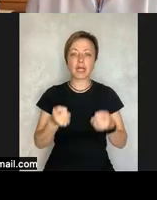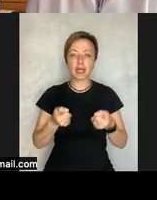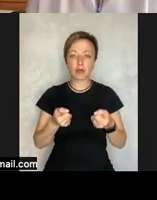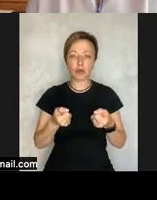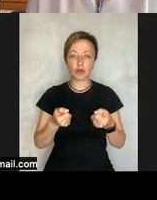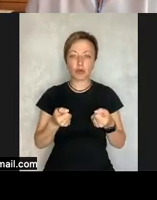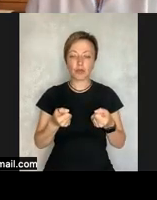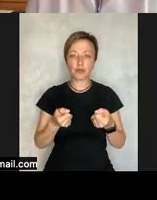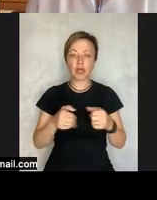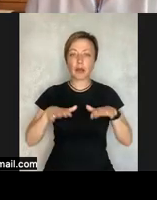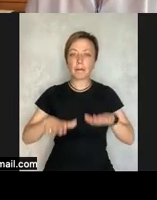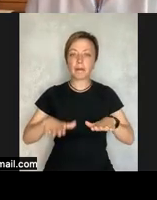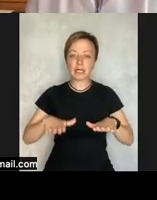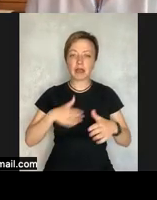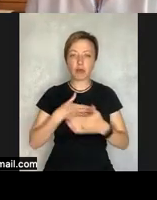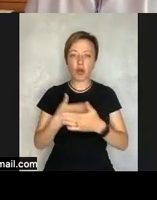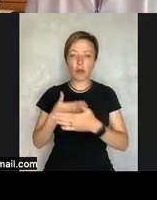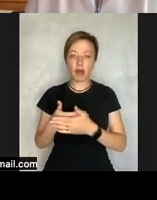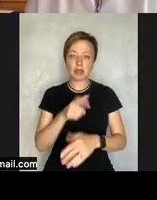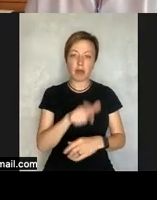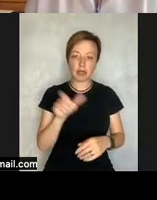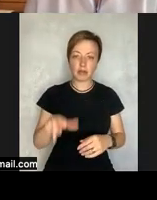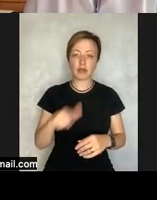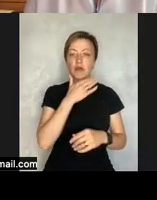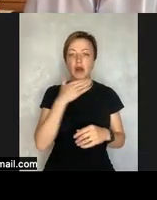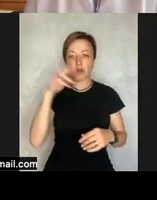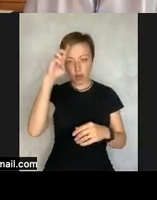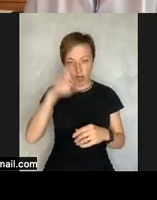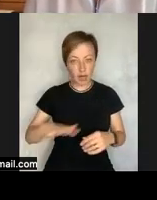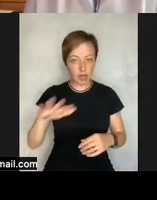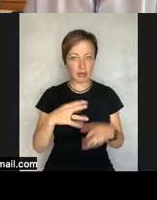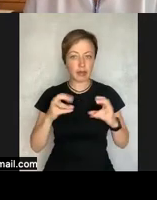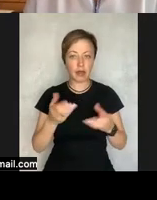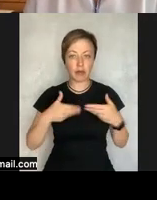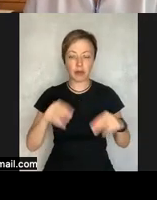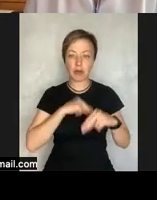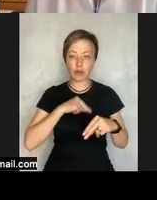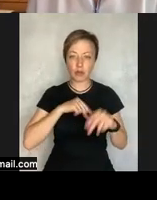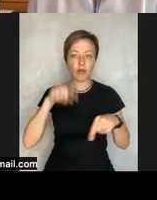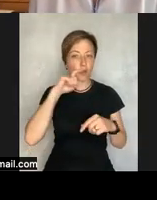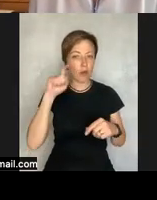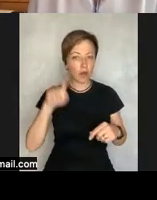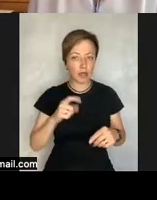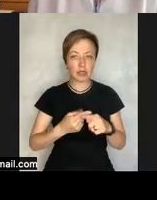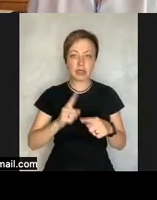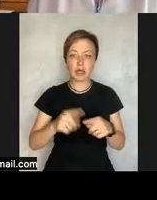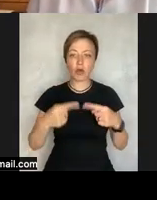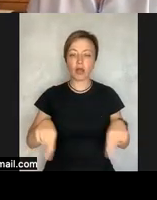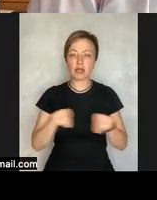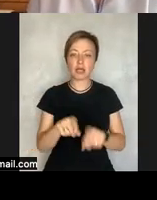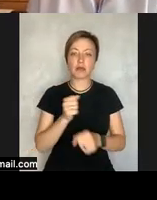in ukraine uh disability rights international uh has been working since 2010